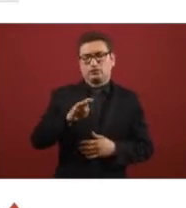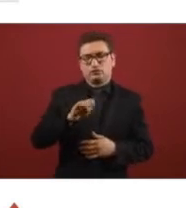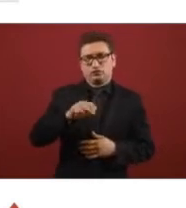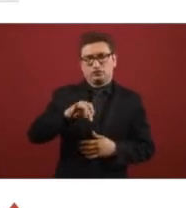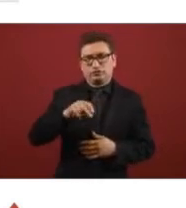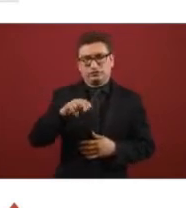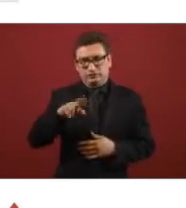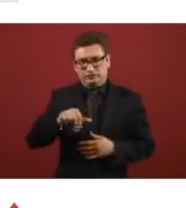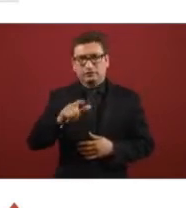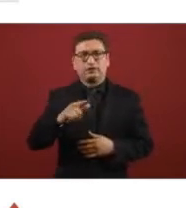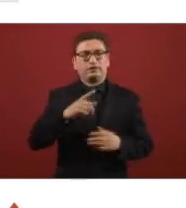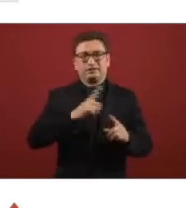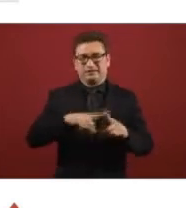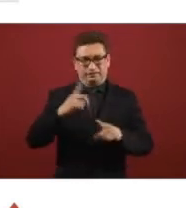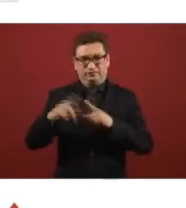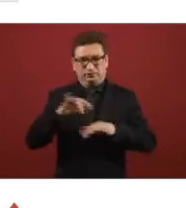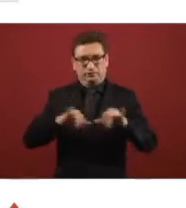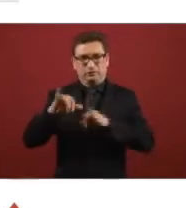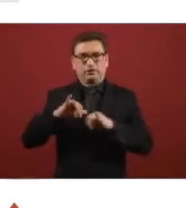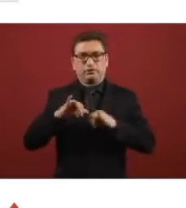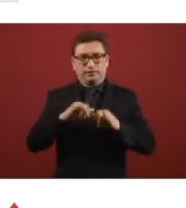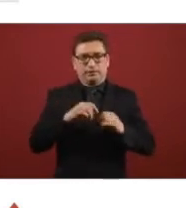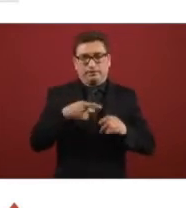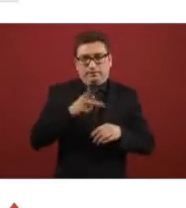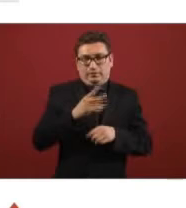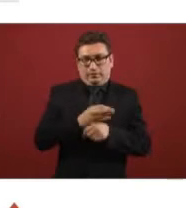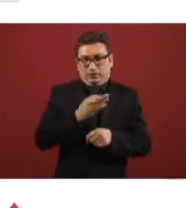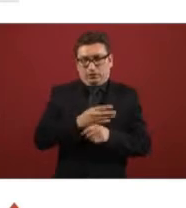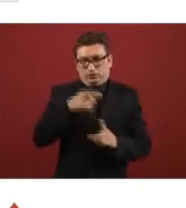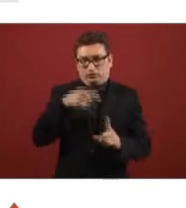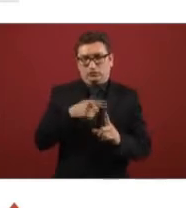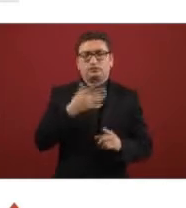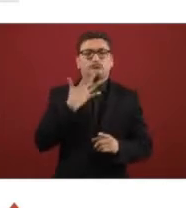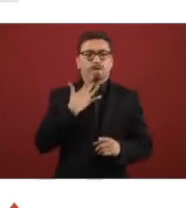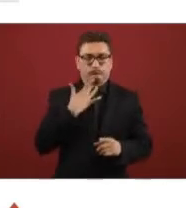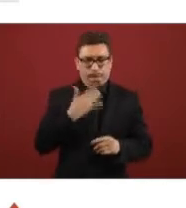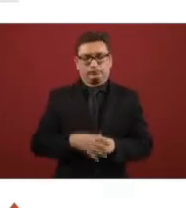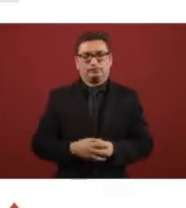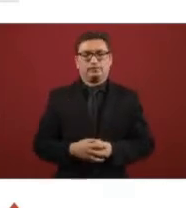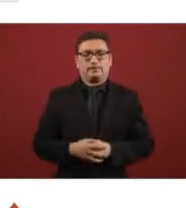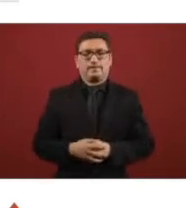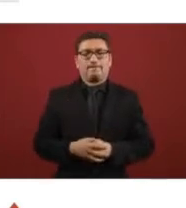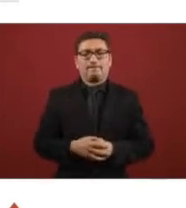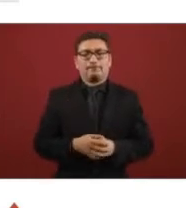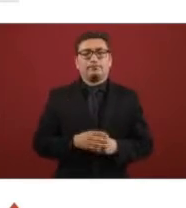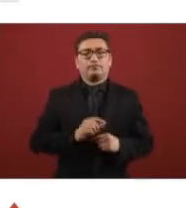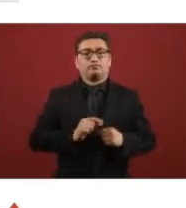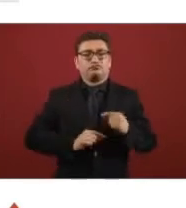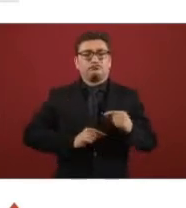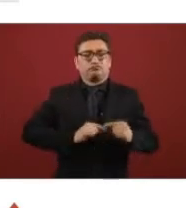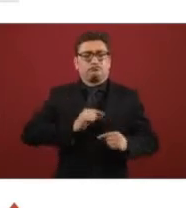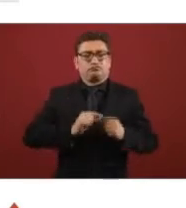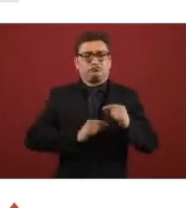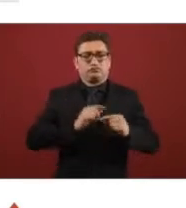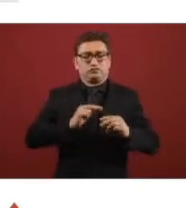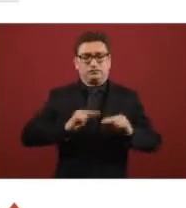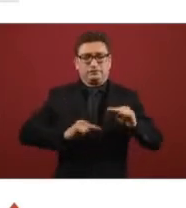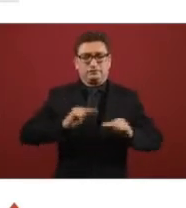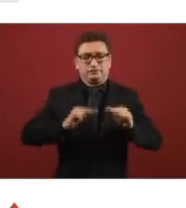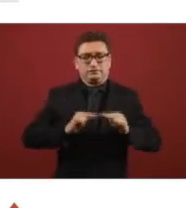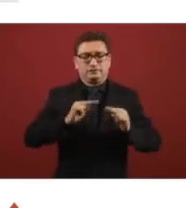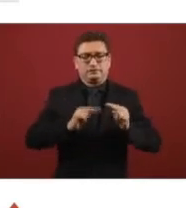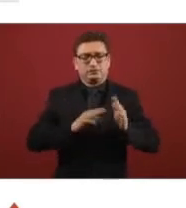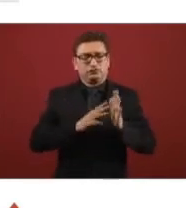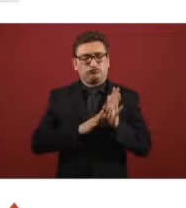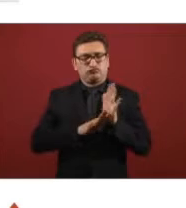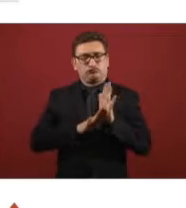combustibles other fundamental elements but here we're talking only about gasoline so little by little we